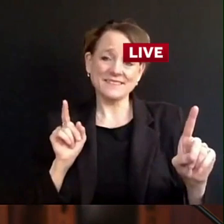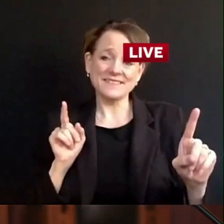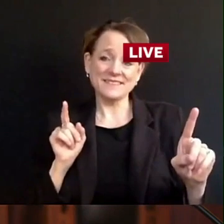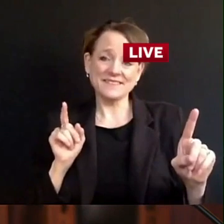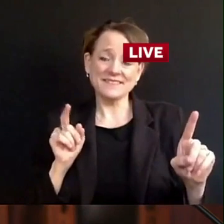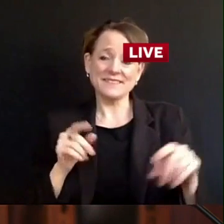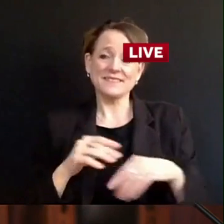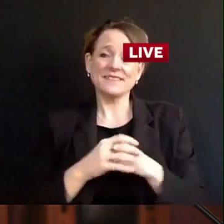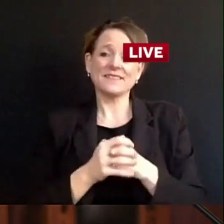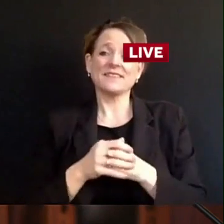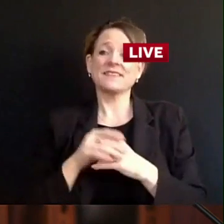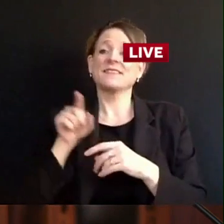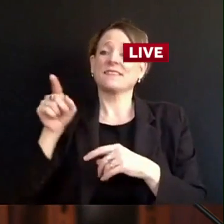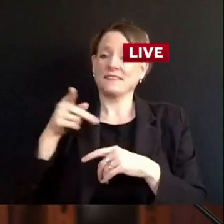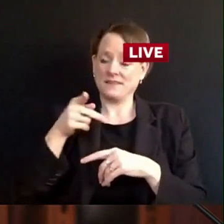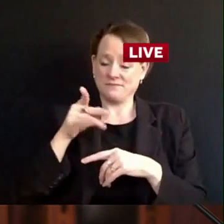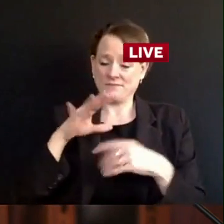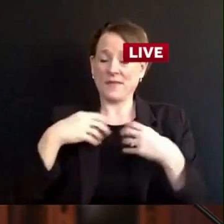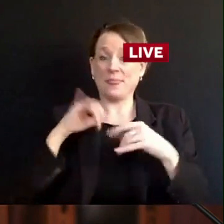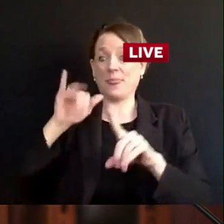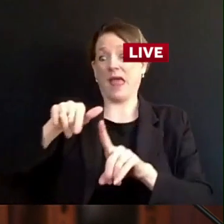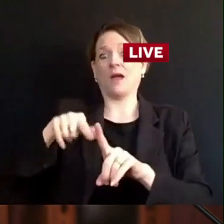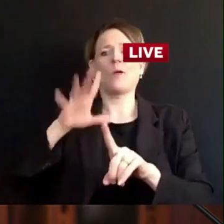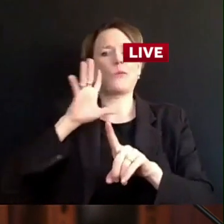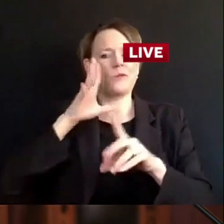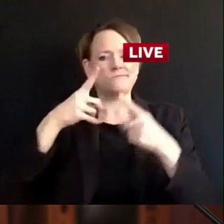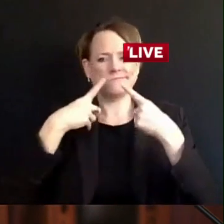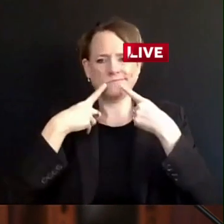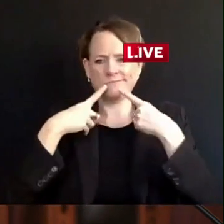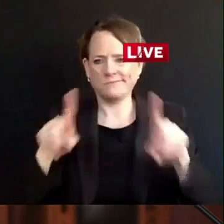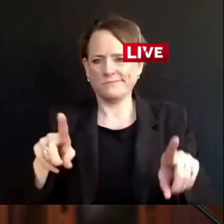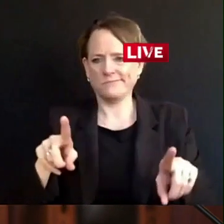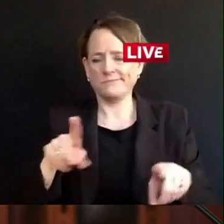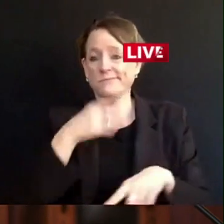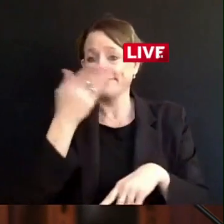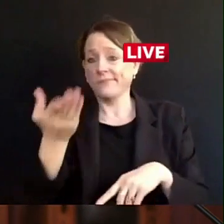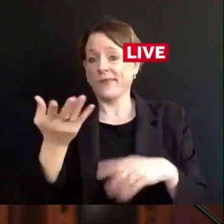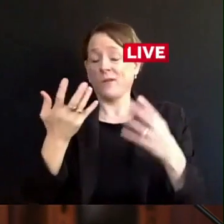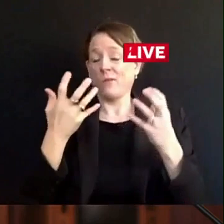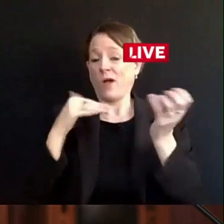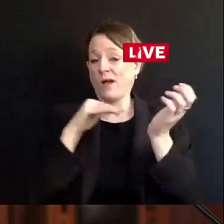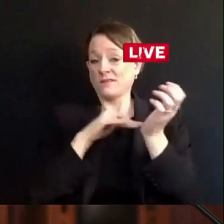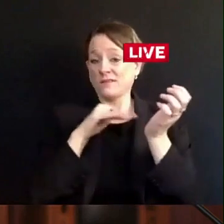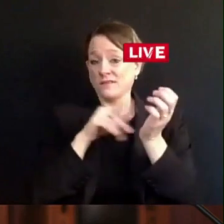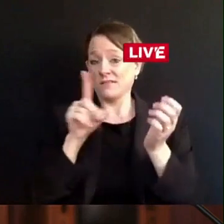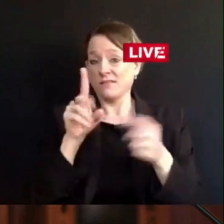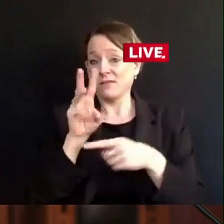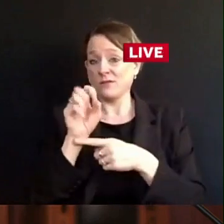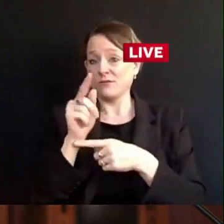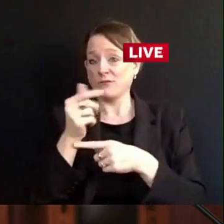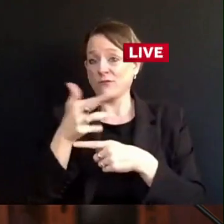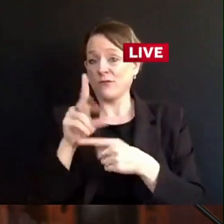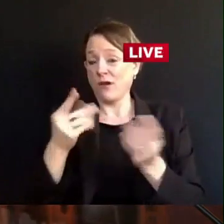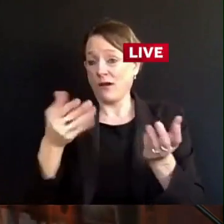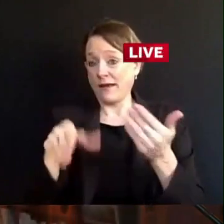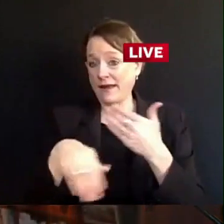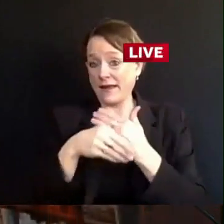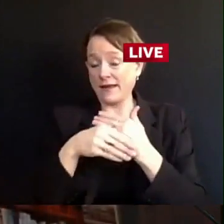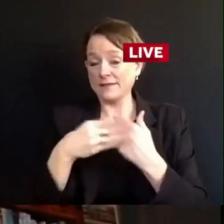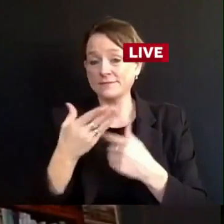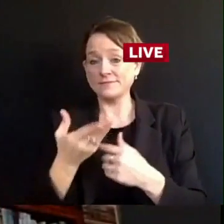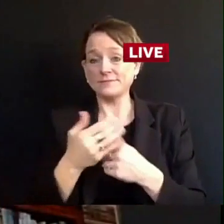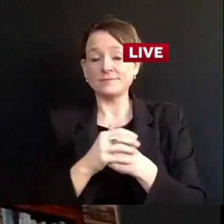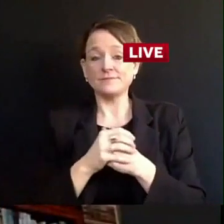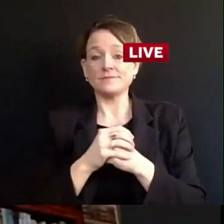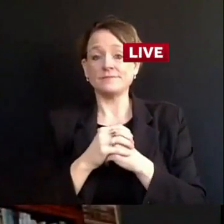this disease. But I don't know, Dr. Westergaard, if you want to jump in with any more detail on the data. I think you